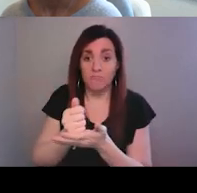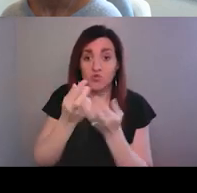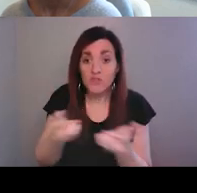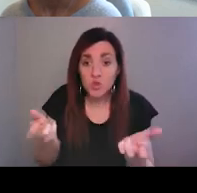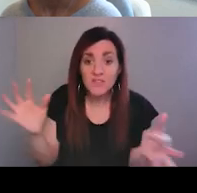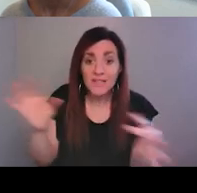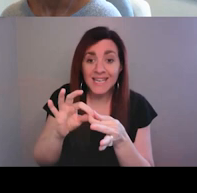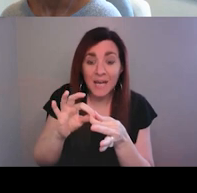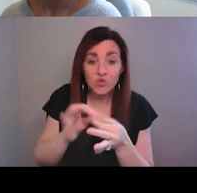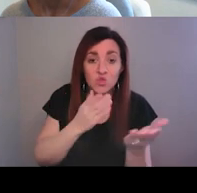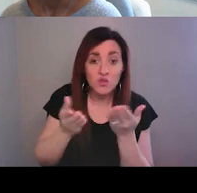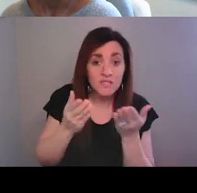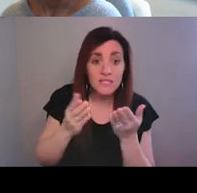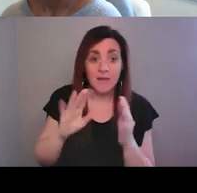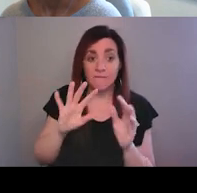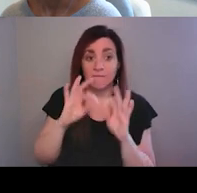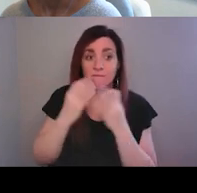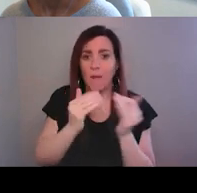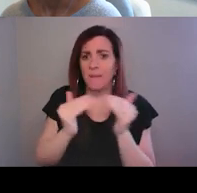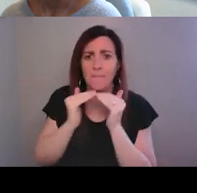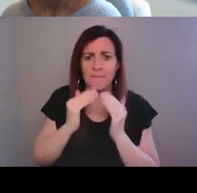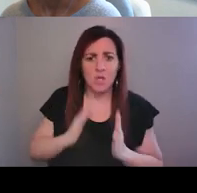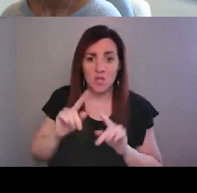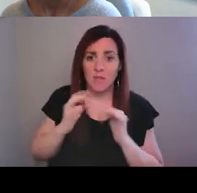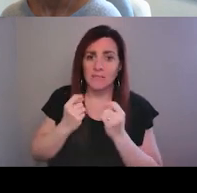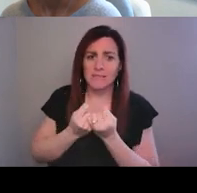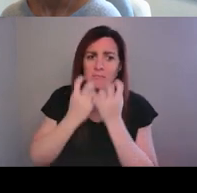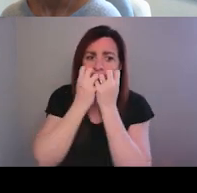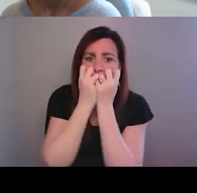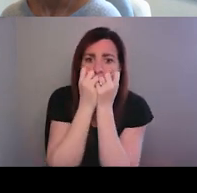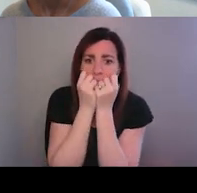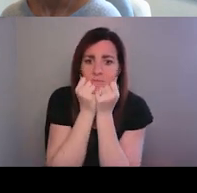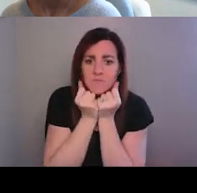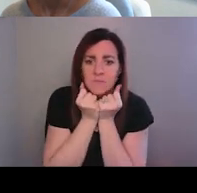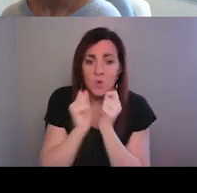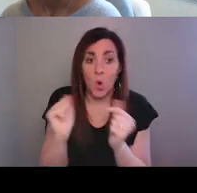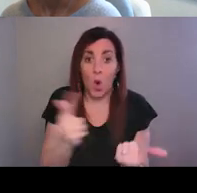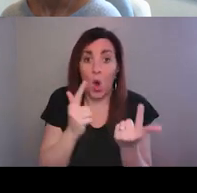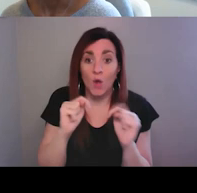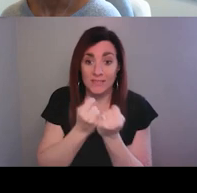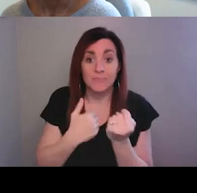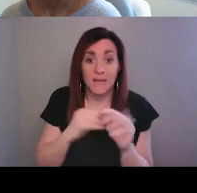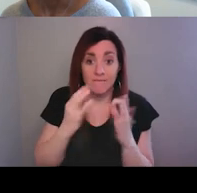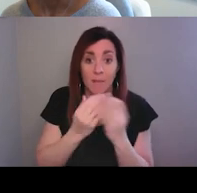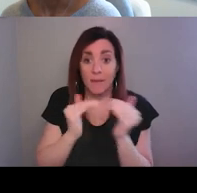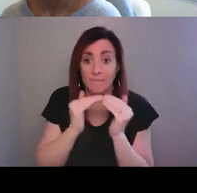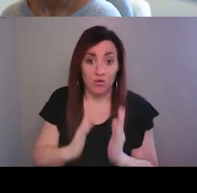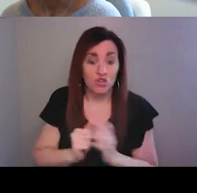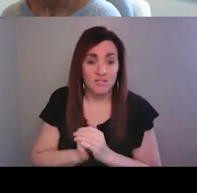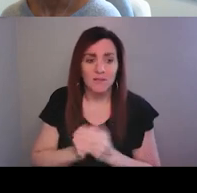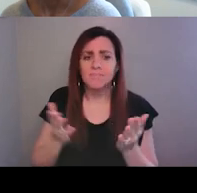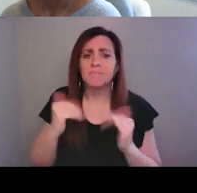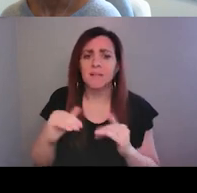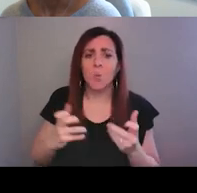family peers on the team are really, really critical. And all of our teams do have family peers. My next step there is to